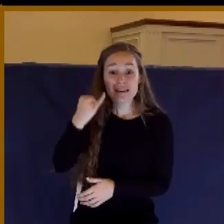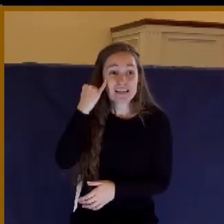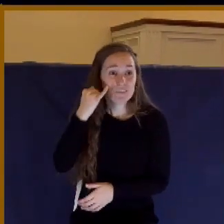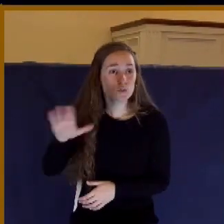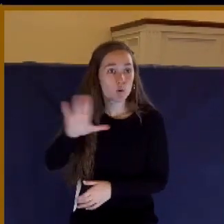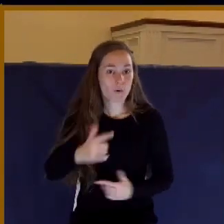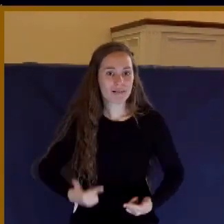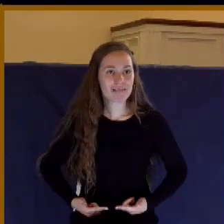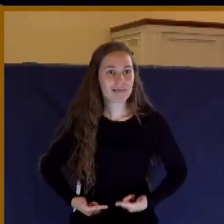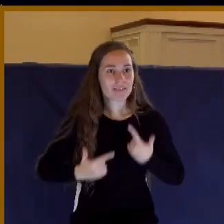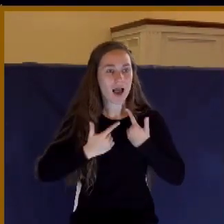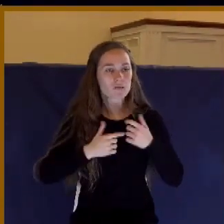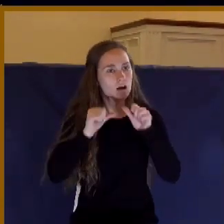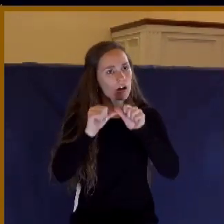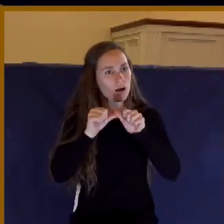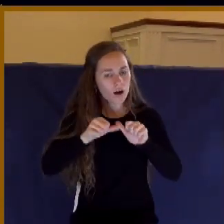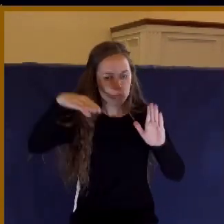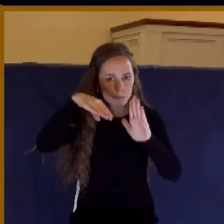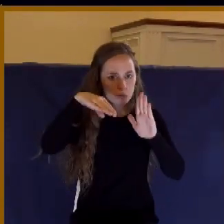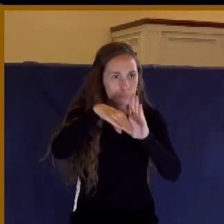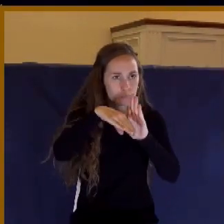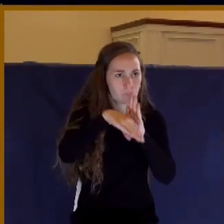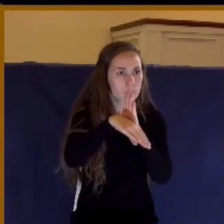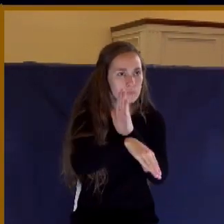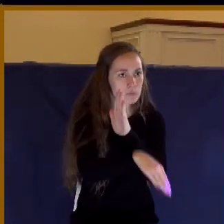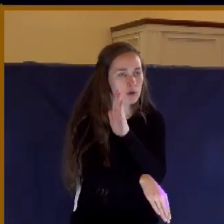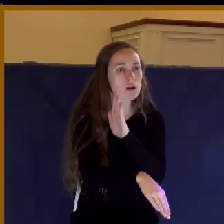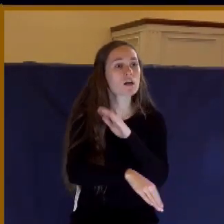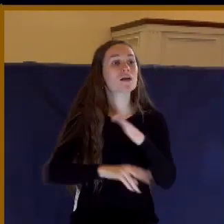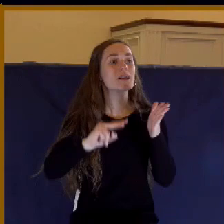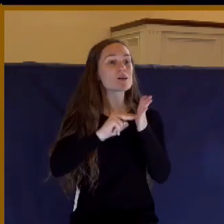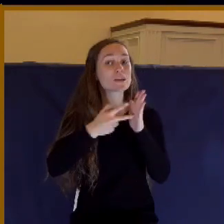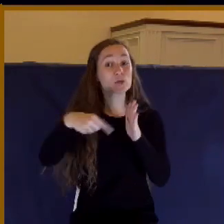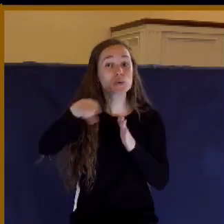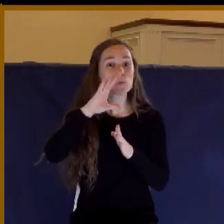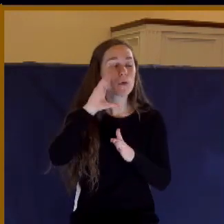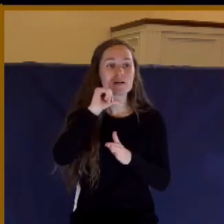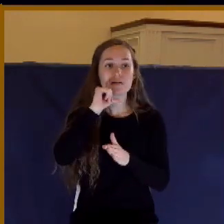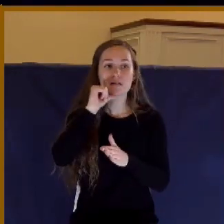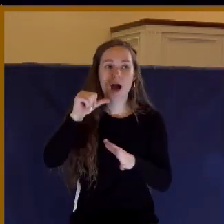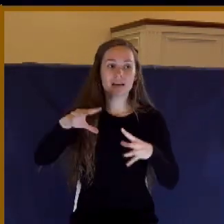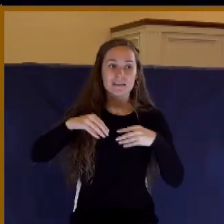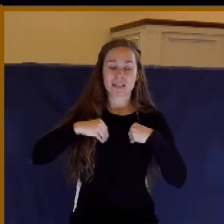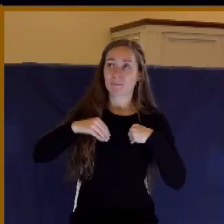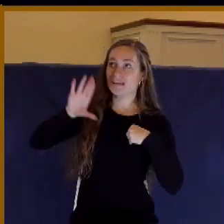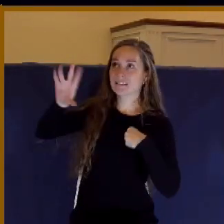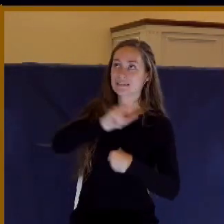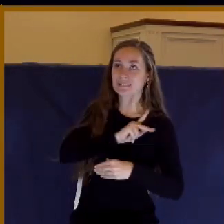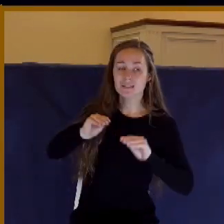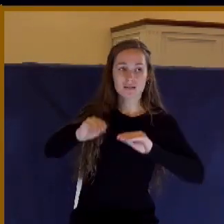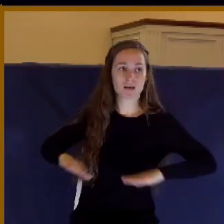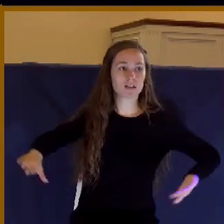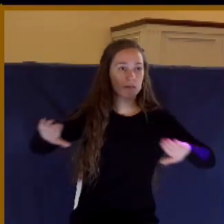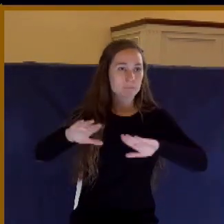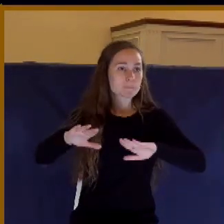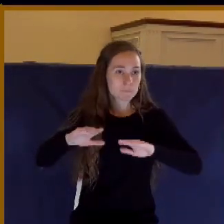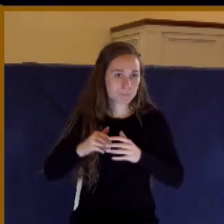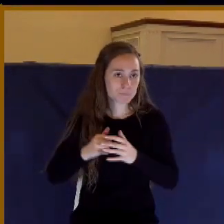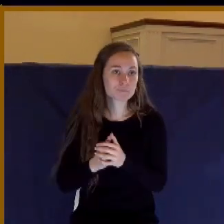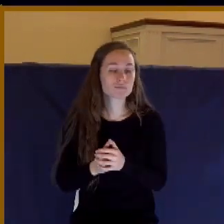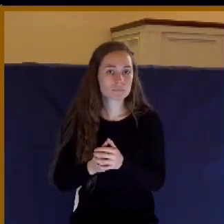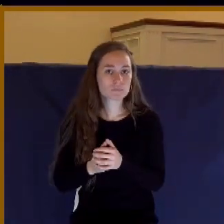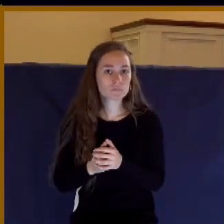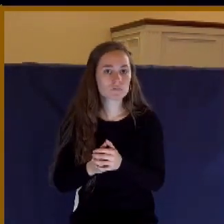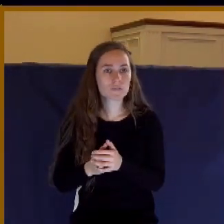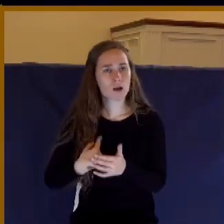is like, if this characterizes you, you will not inherit the kingdom of God. And we say, oh,